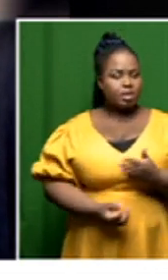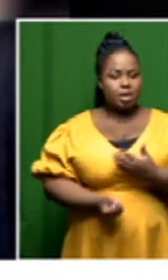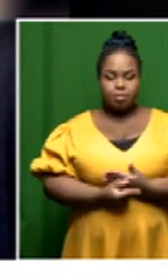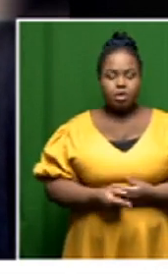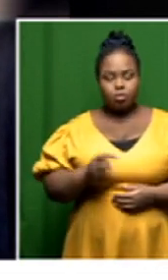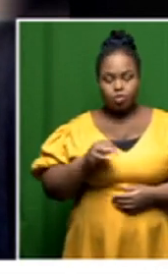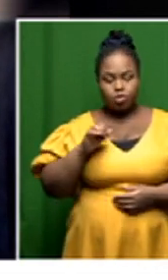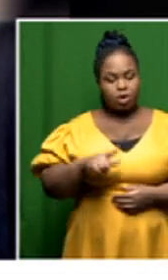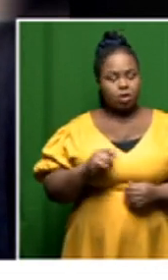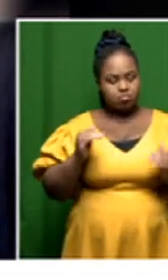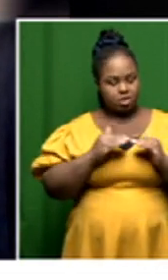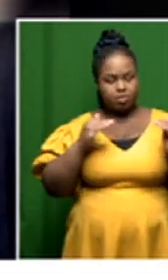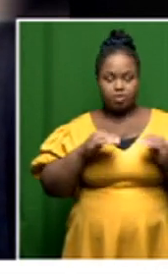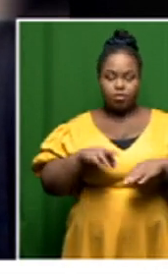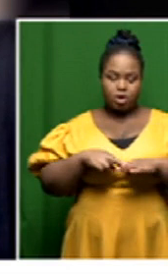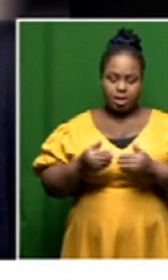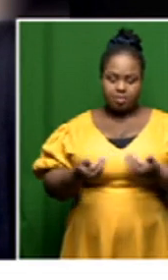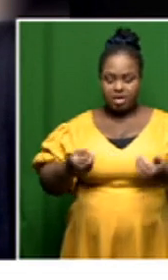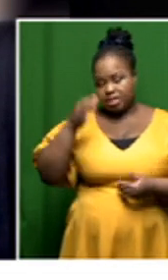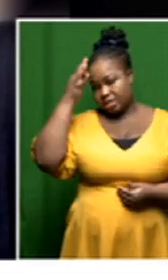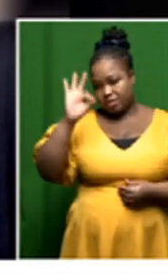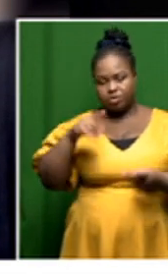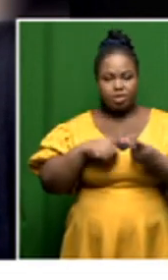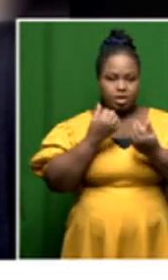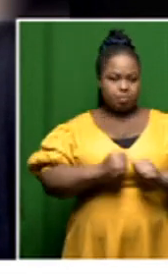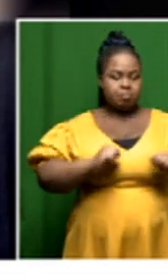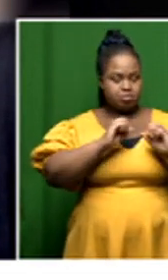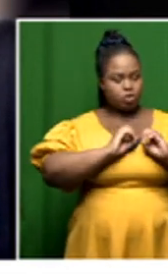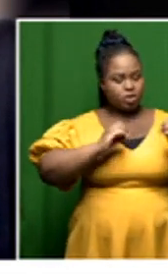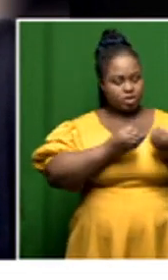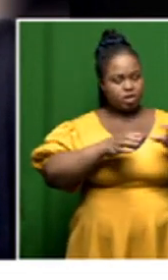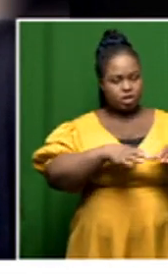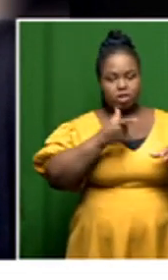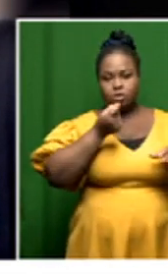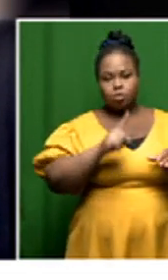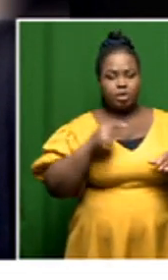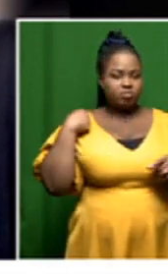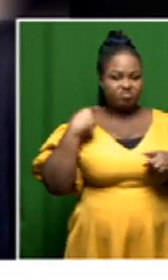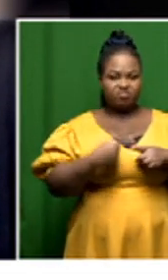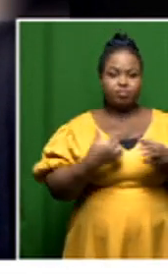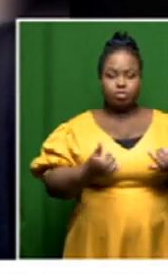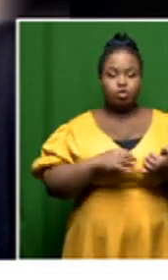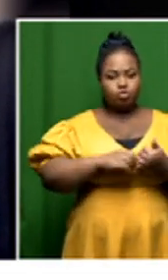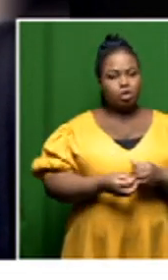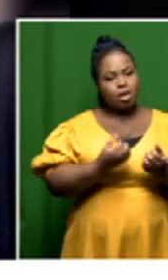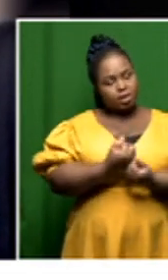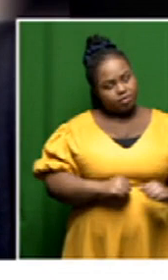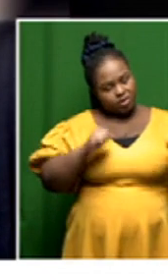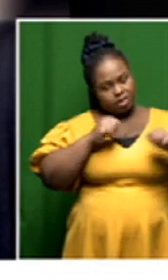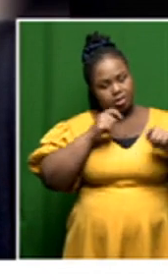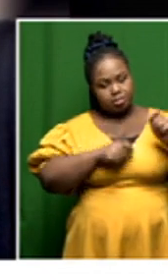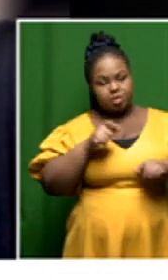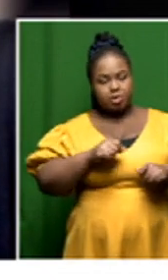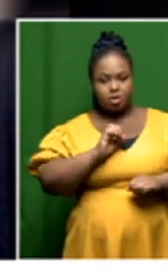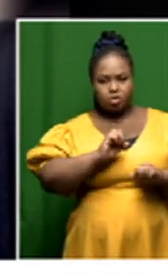equivalence between what the apartheid government did and what the liberation organizations did in terms of liberating the